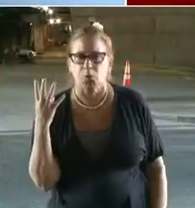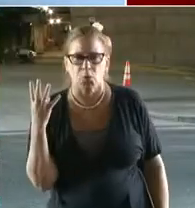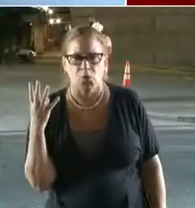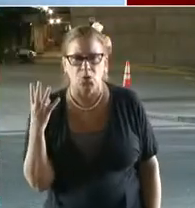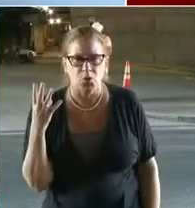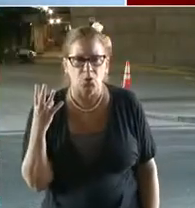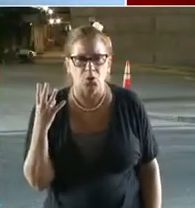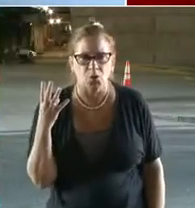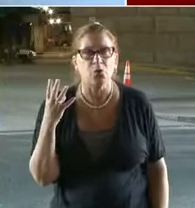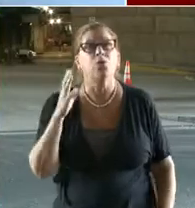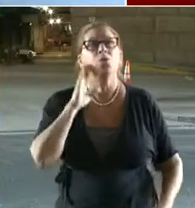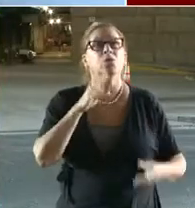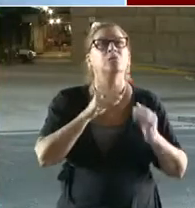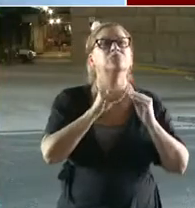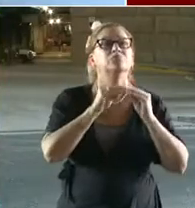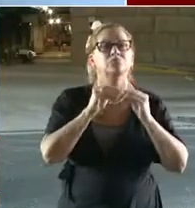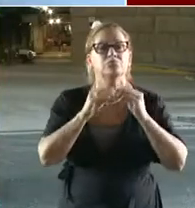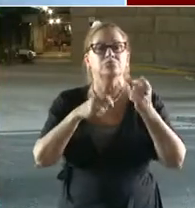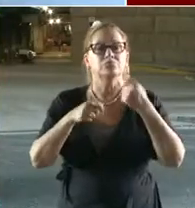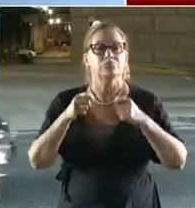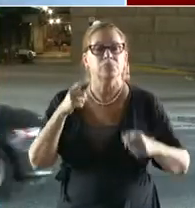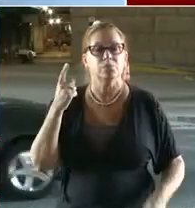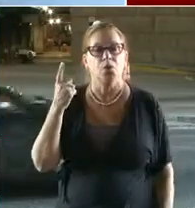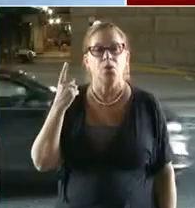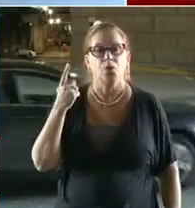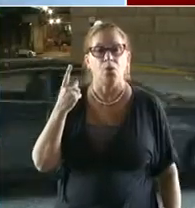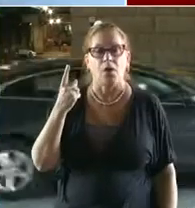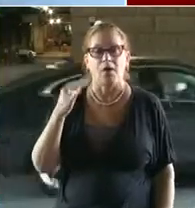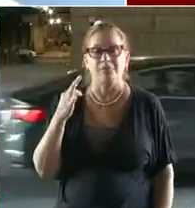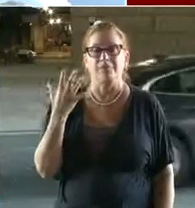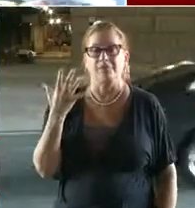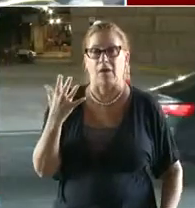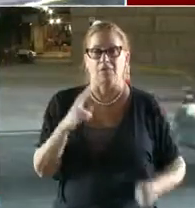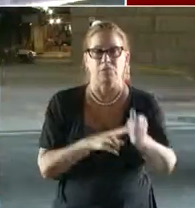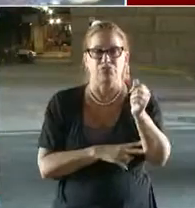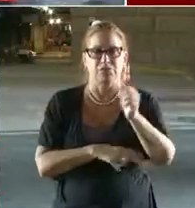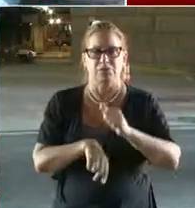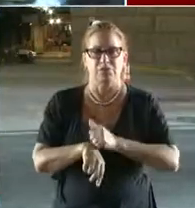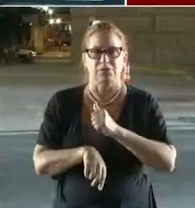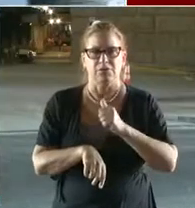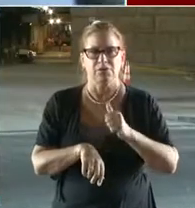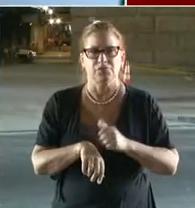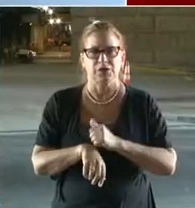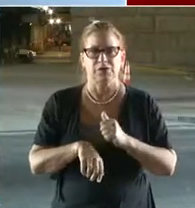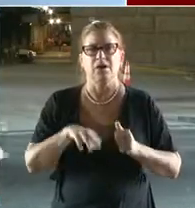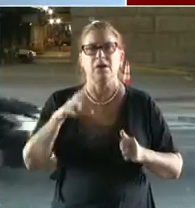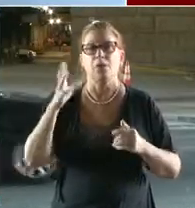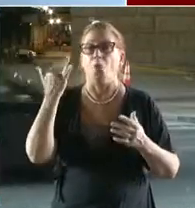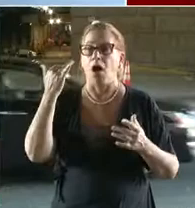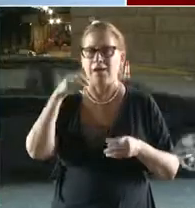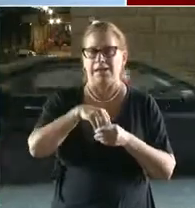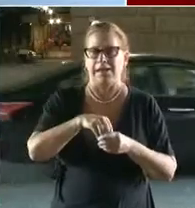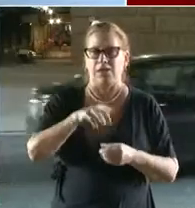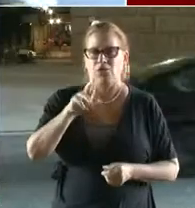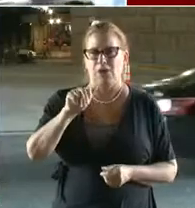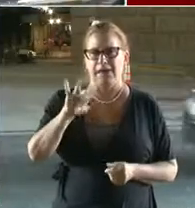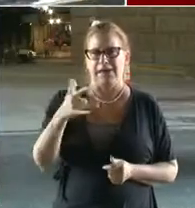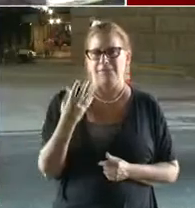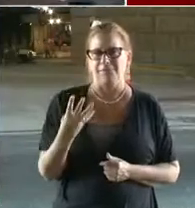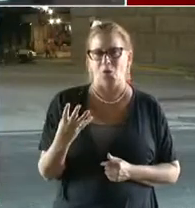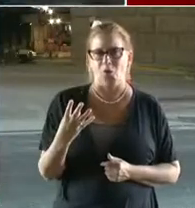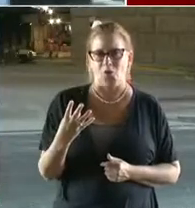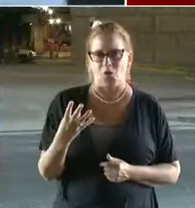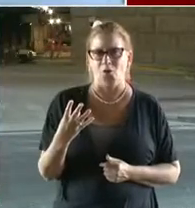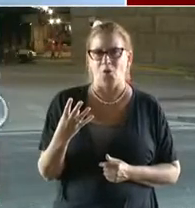five. Huh? One of the five. Oh, there's five bridges that are rated four. of this one, we have four more. And so the higher the